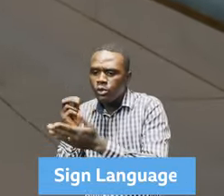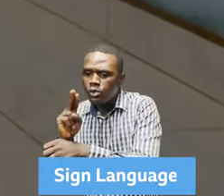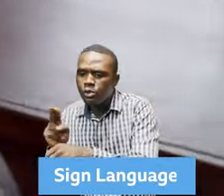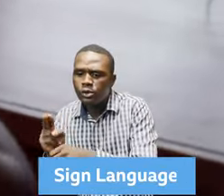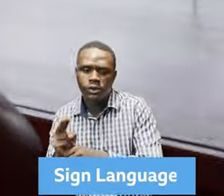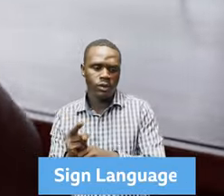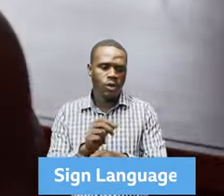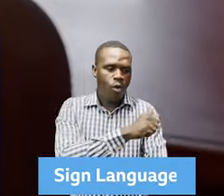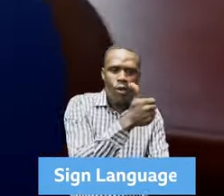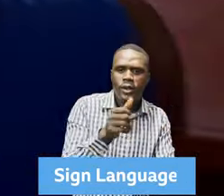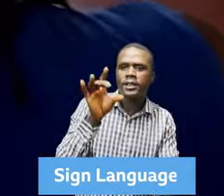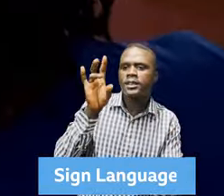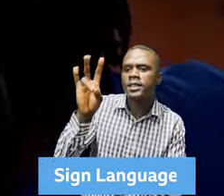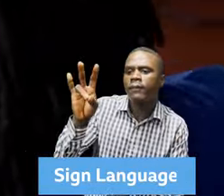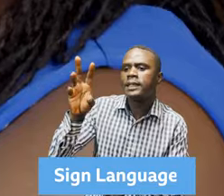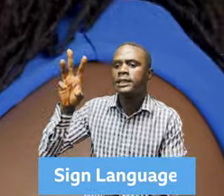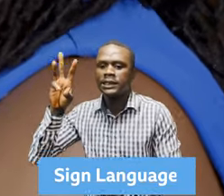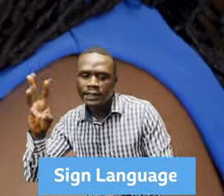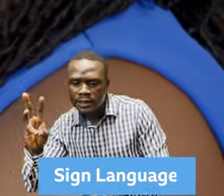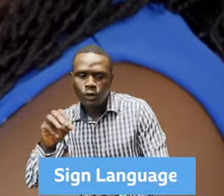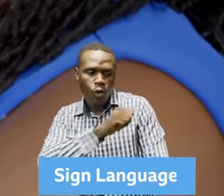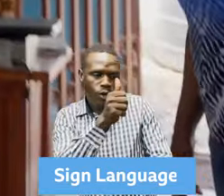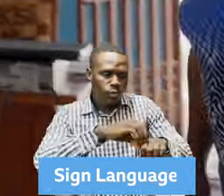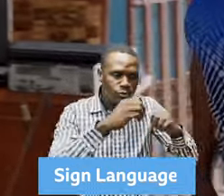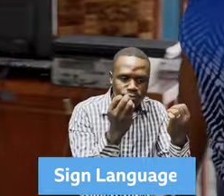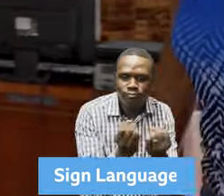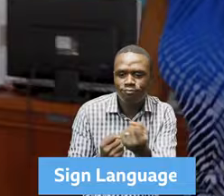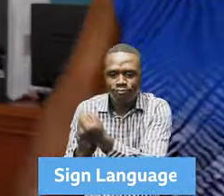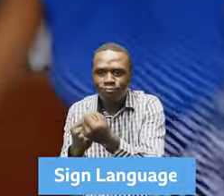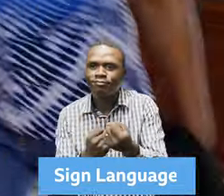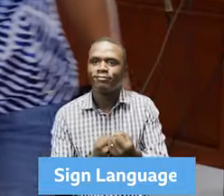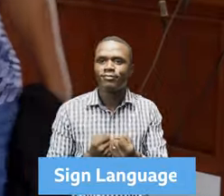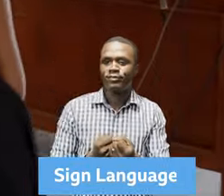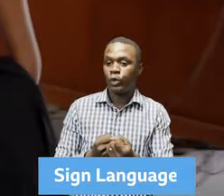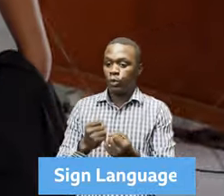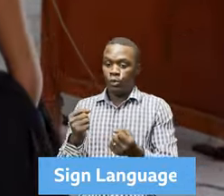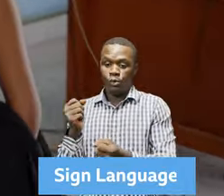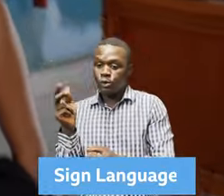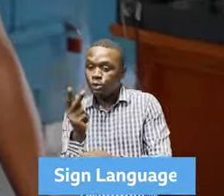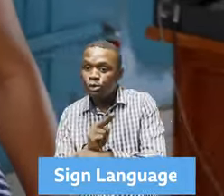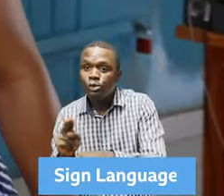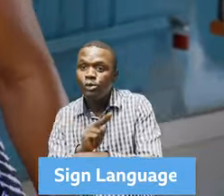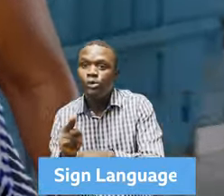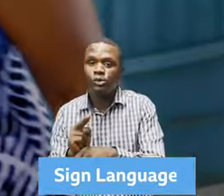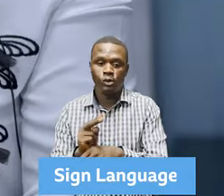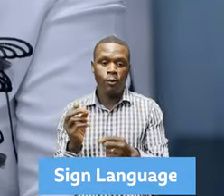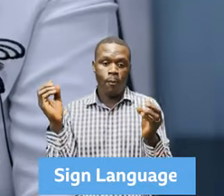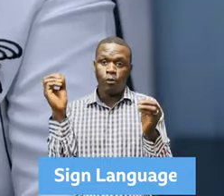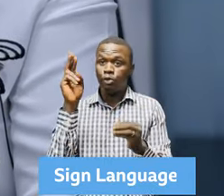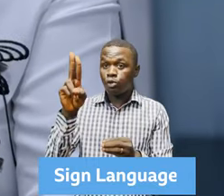network of 76 rural financial institutions, which include community banks and financial services associations.